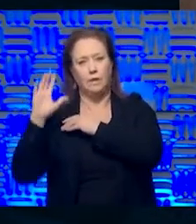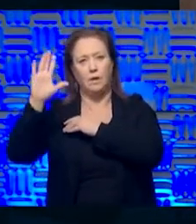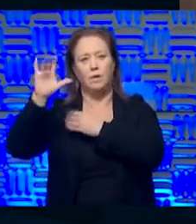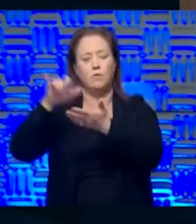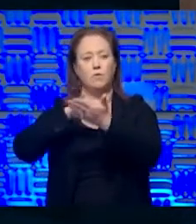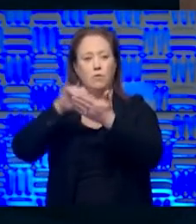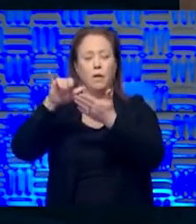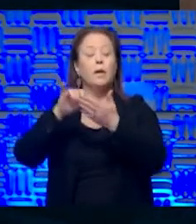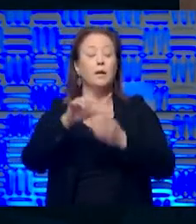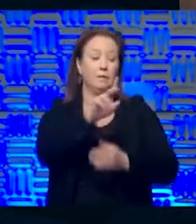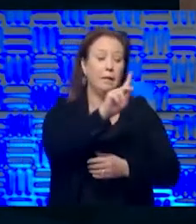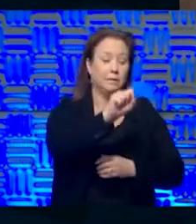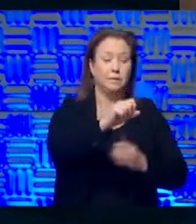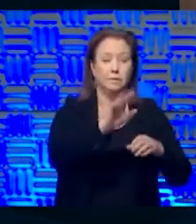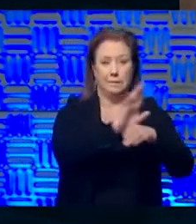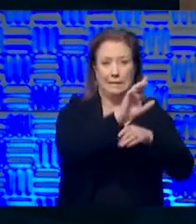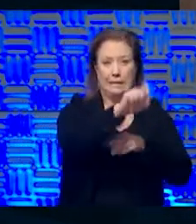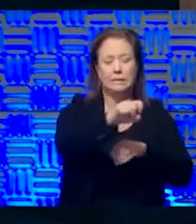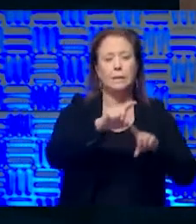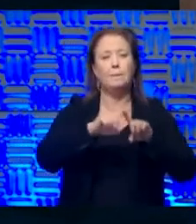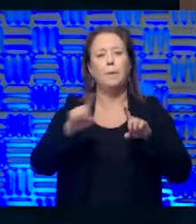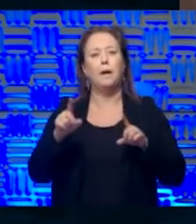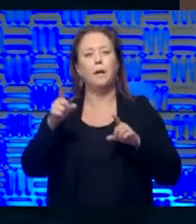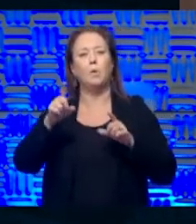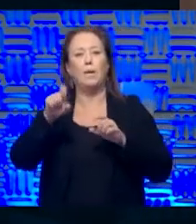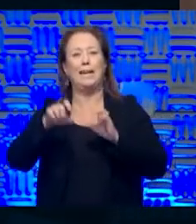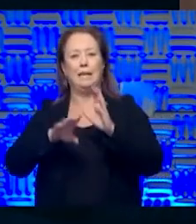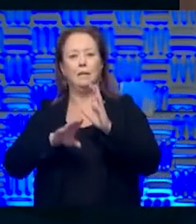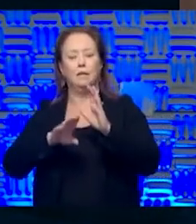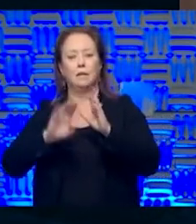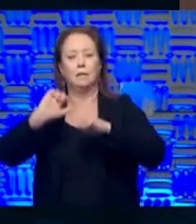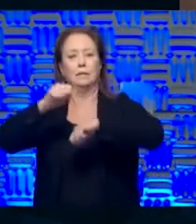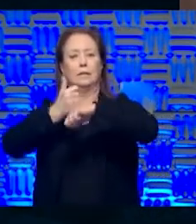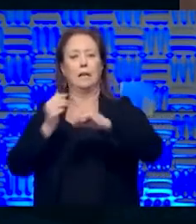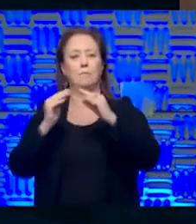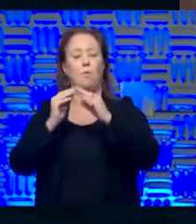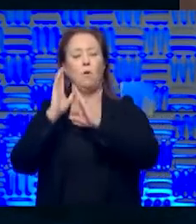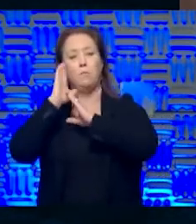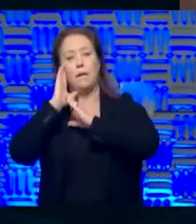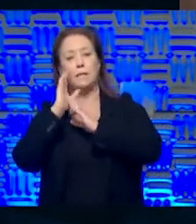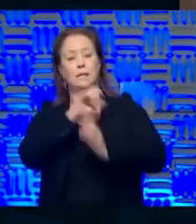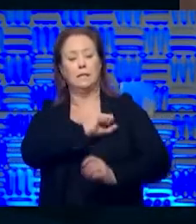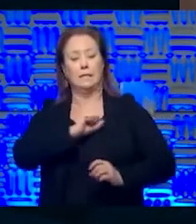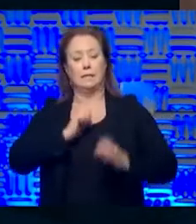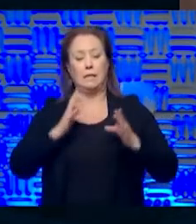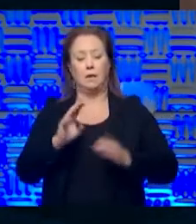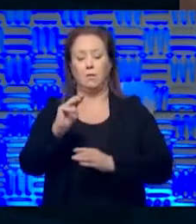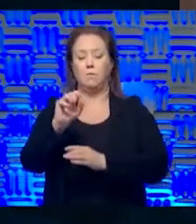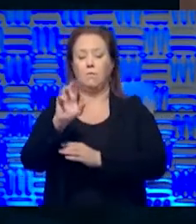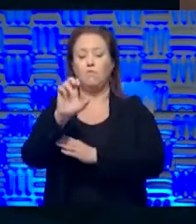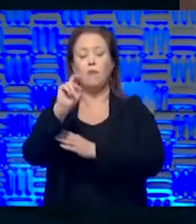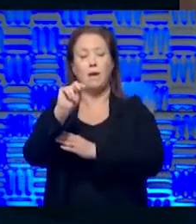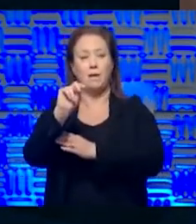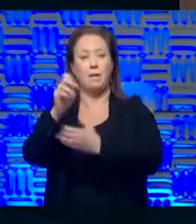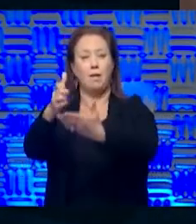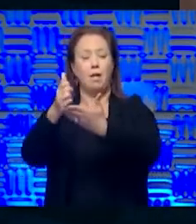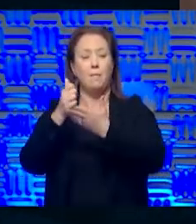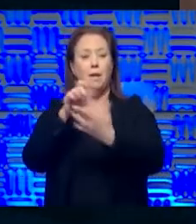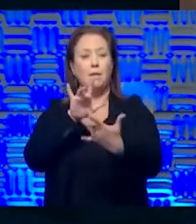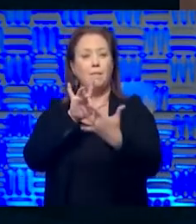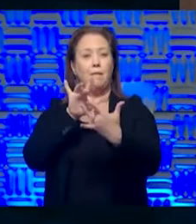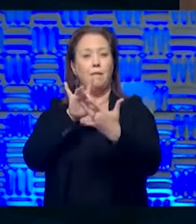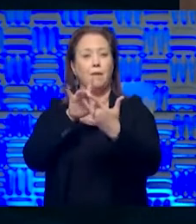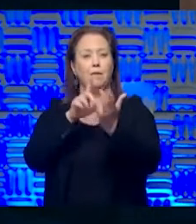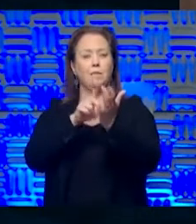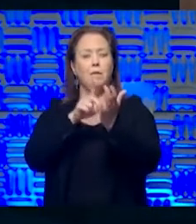busy. Don't get me wrong. Um, but we still need to develop more beds. Senator Moran was helpful with, for me to make contact with